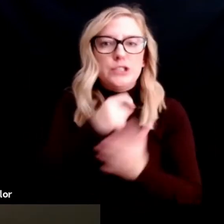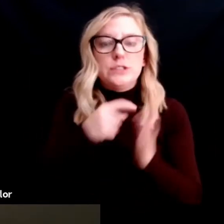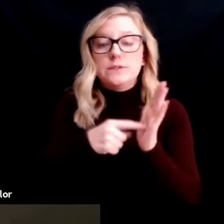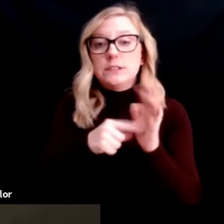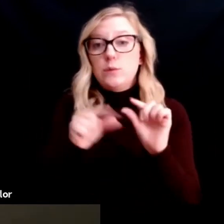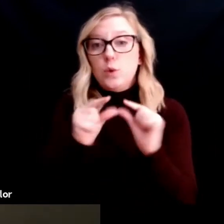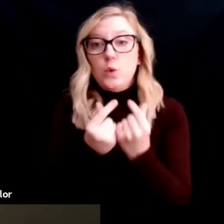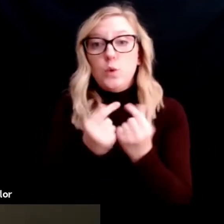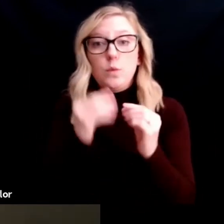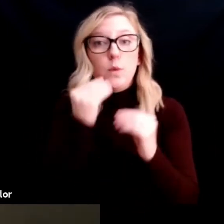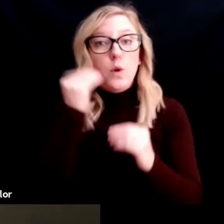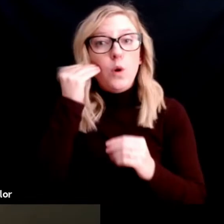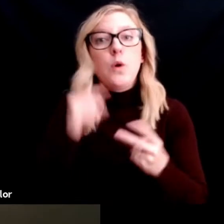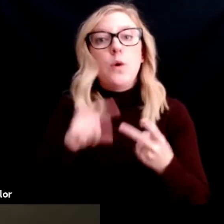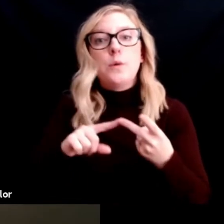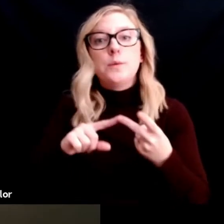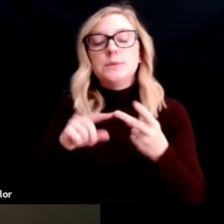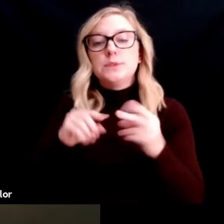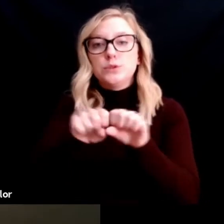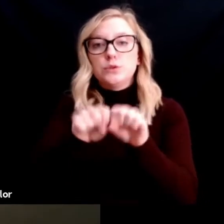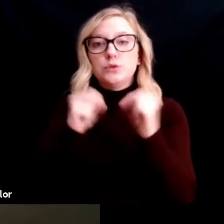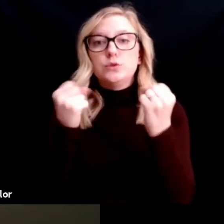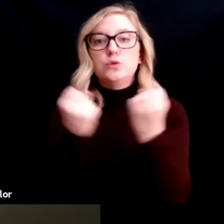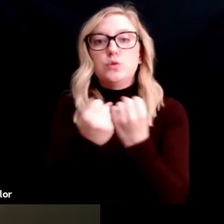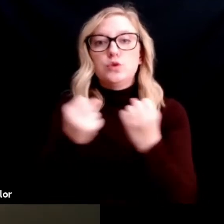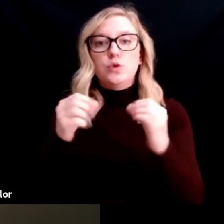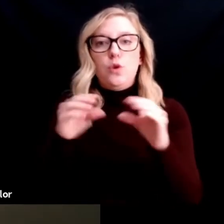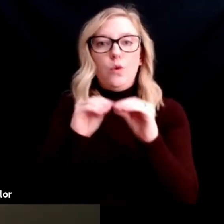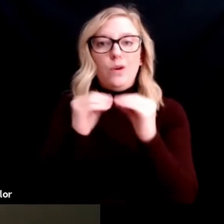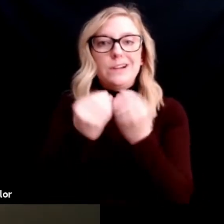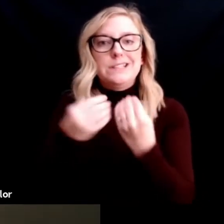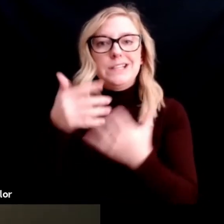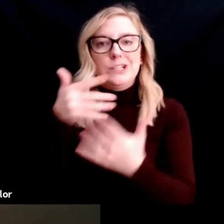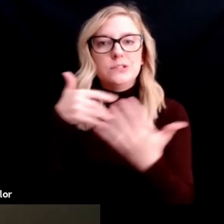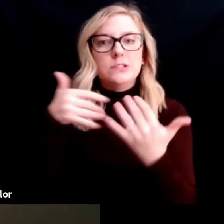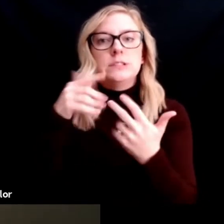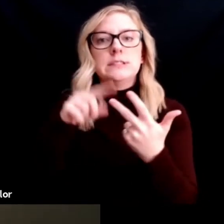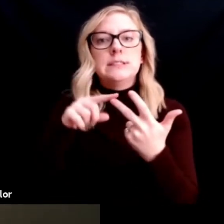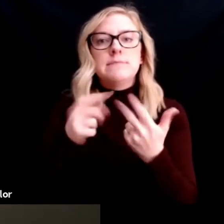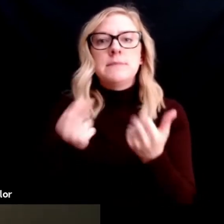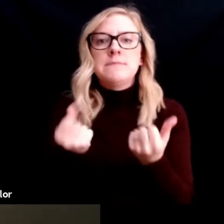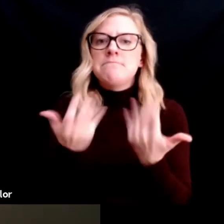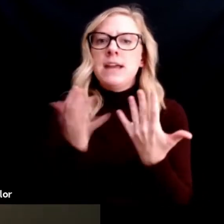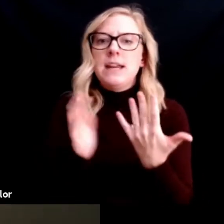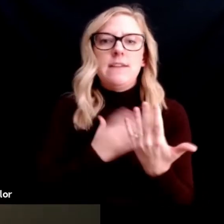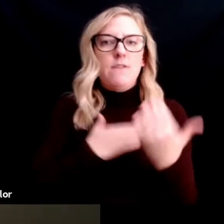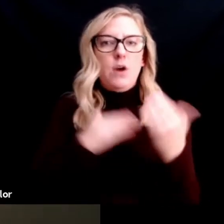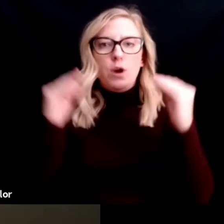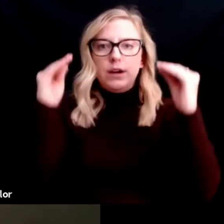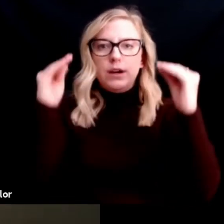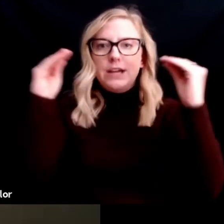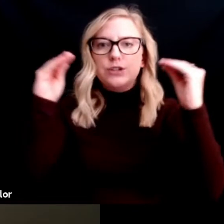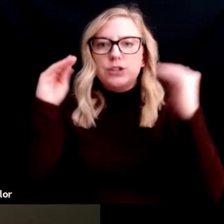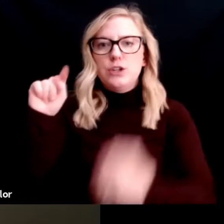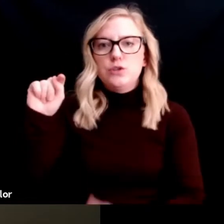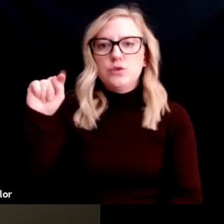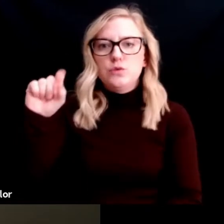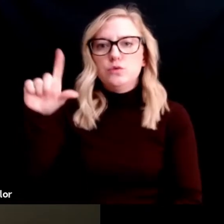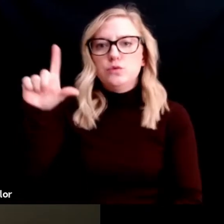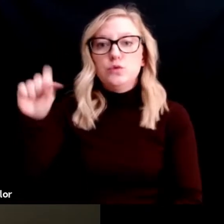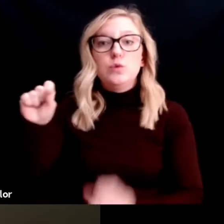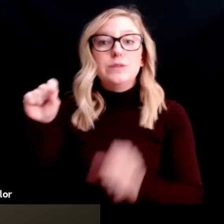social orgs, but a lot of our educational tools can be used with even younger people,